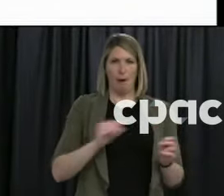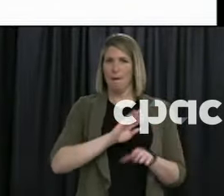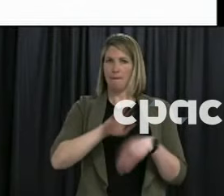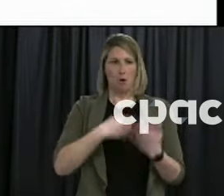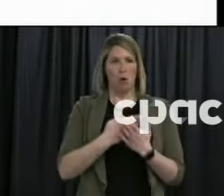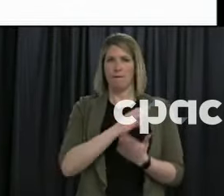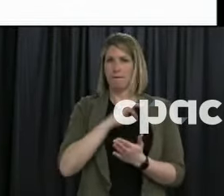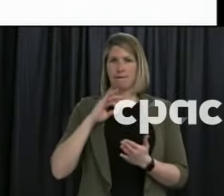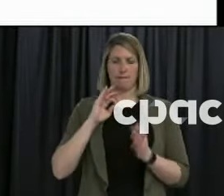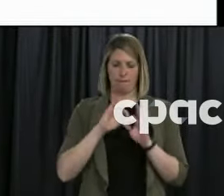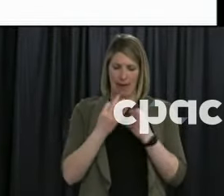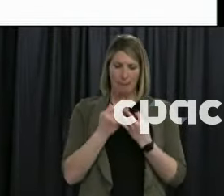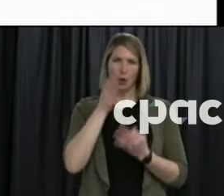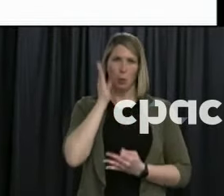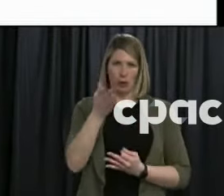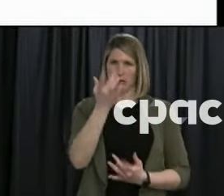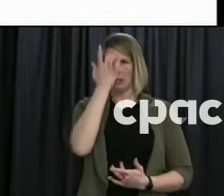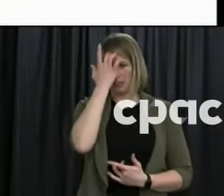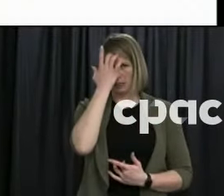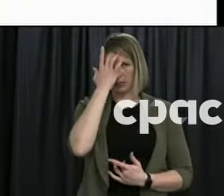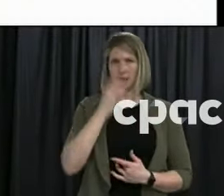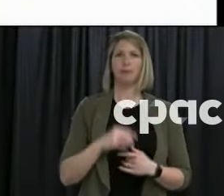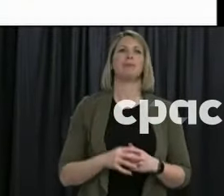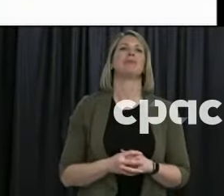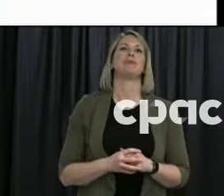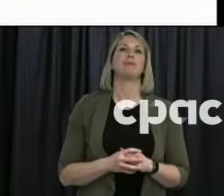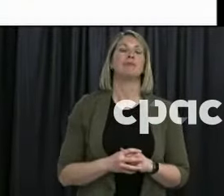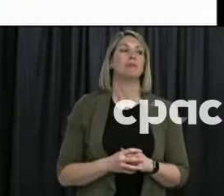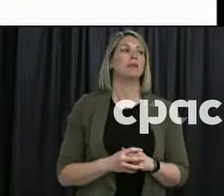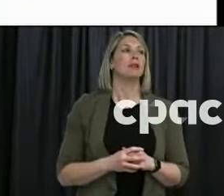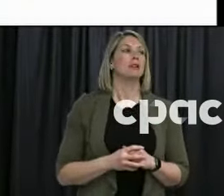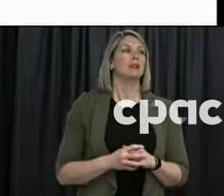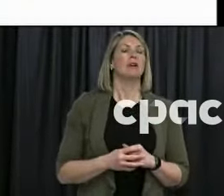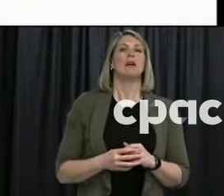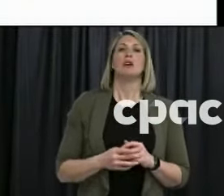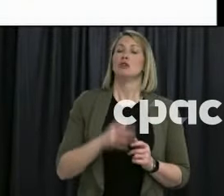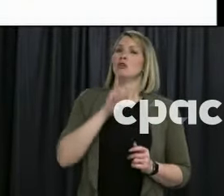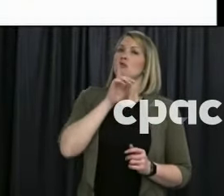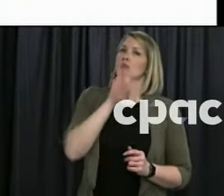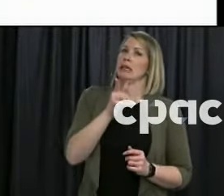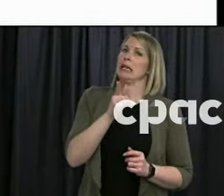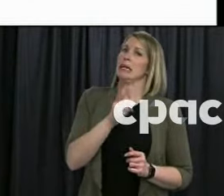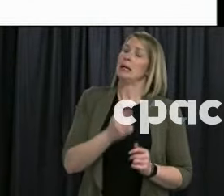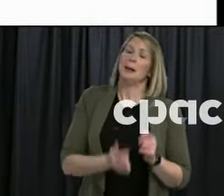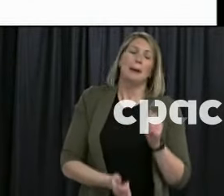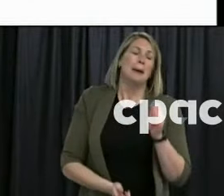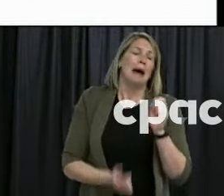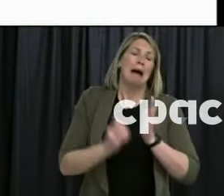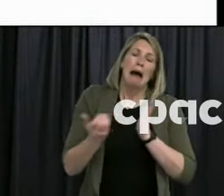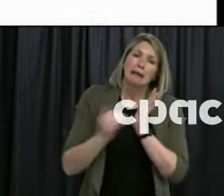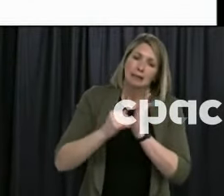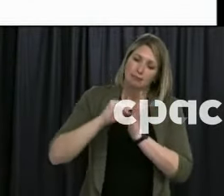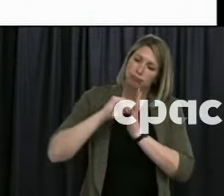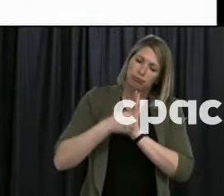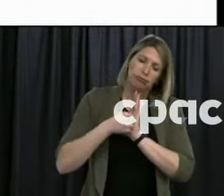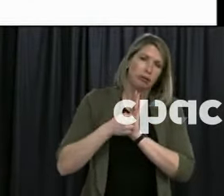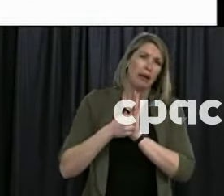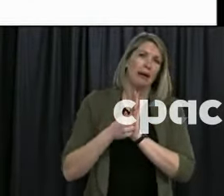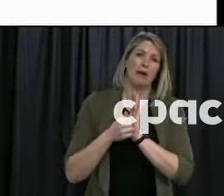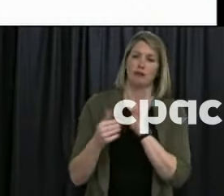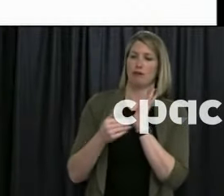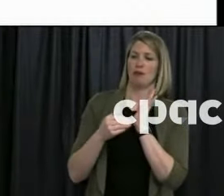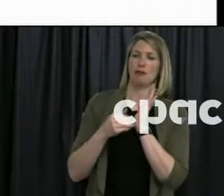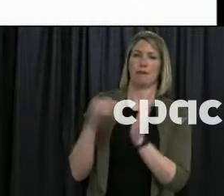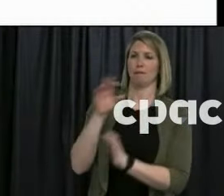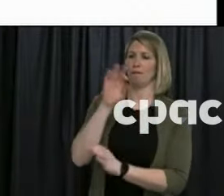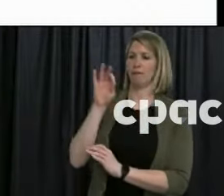stringent and follow public health guidelines. So the most important thing here is to listen to Dr. Fitzgerald and her team. They're guiding